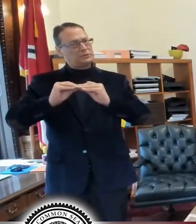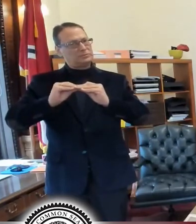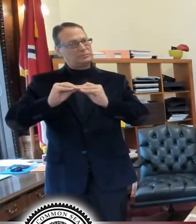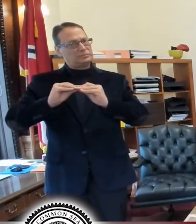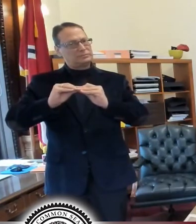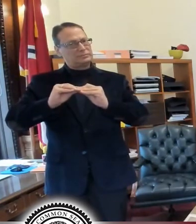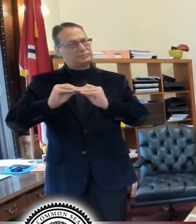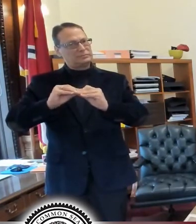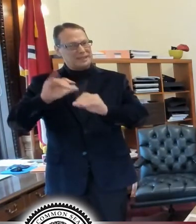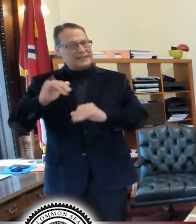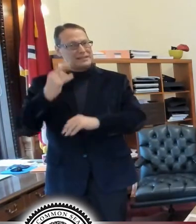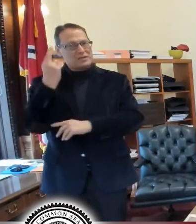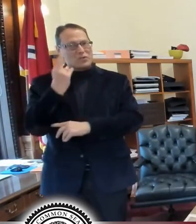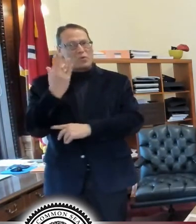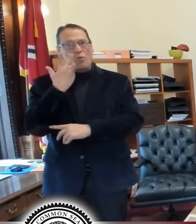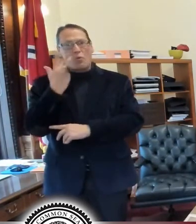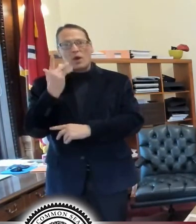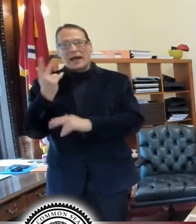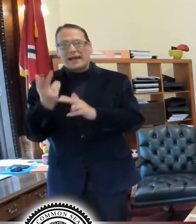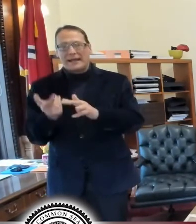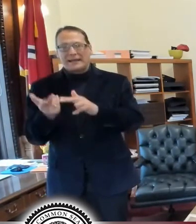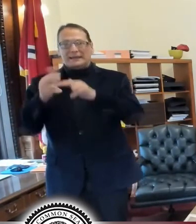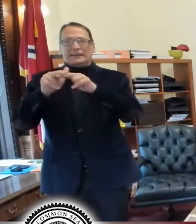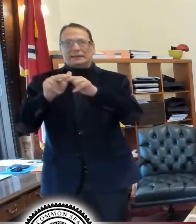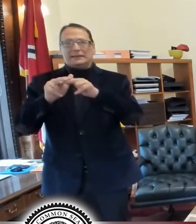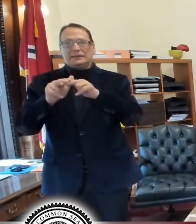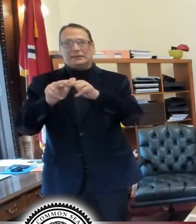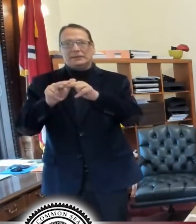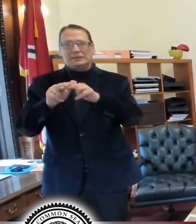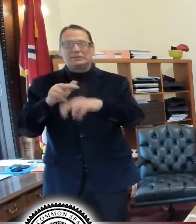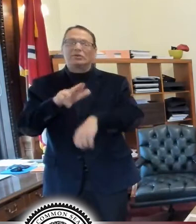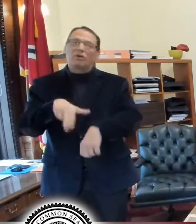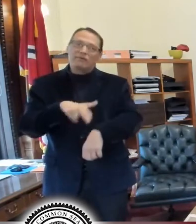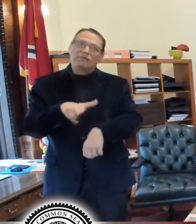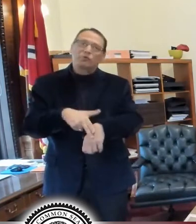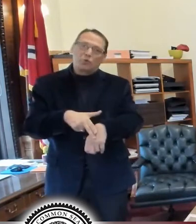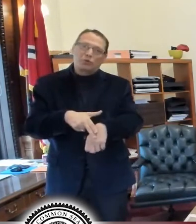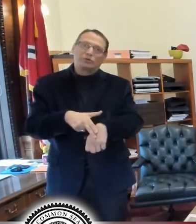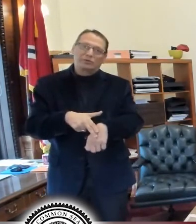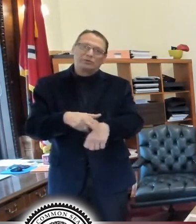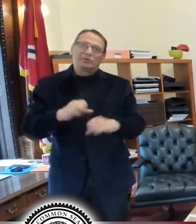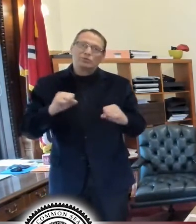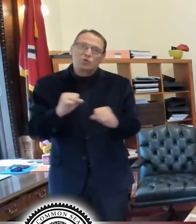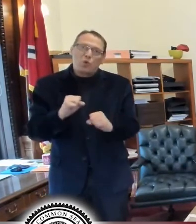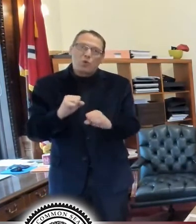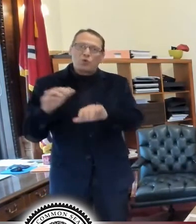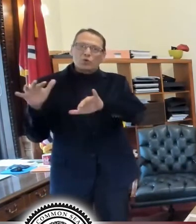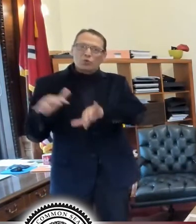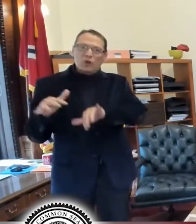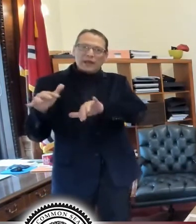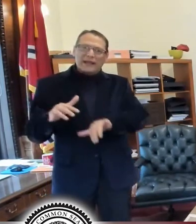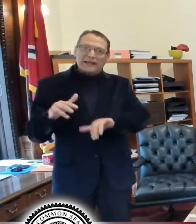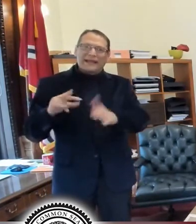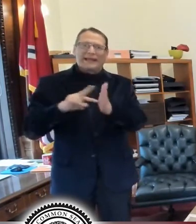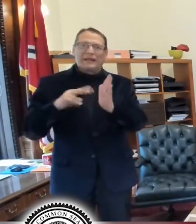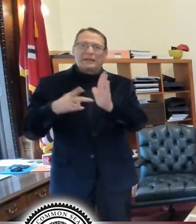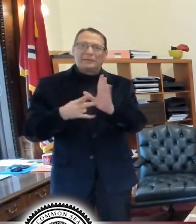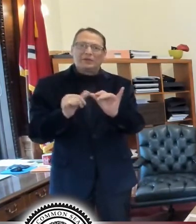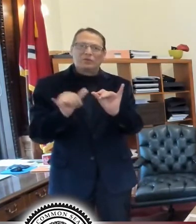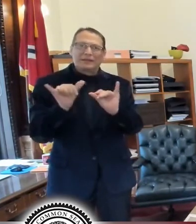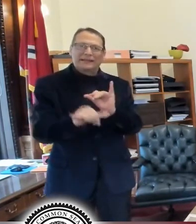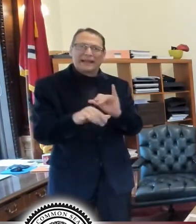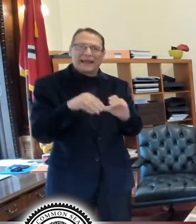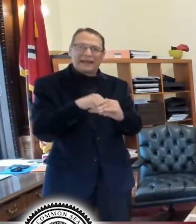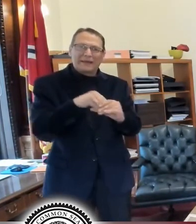the reason that we're seeing this upswing, of course, along with the fact that it's cold and rainy out, we, we stay inside